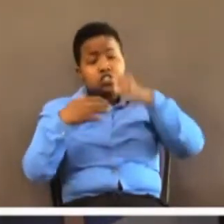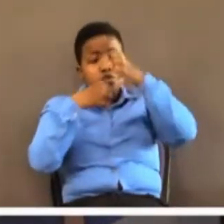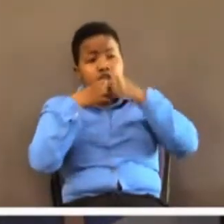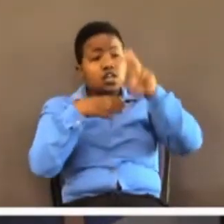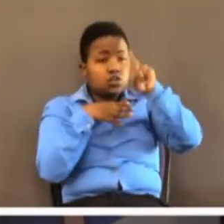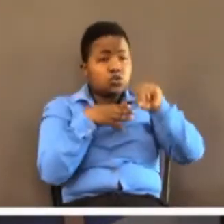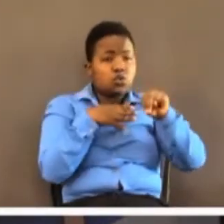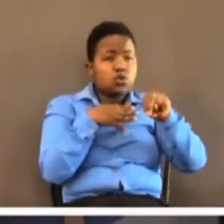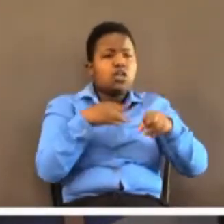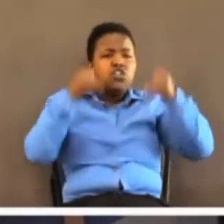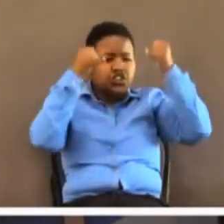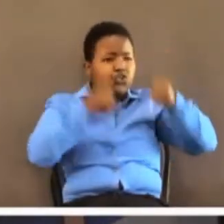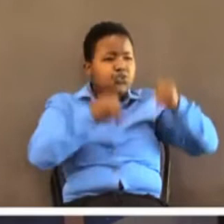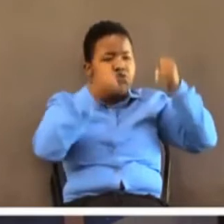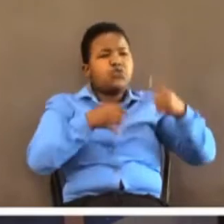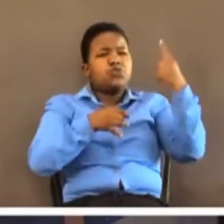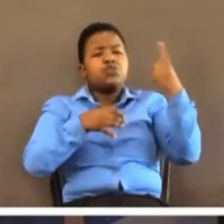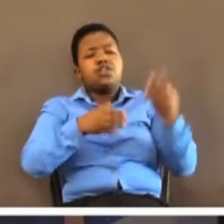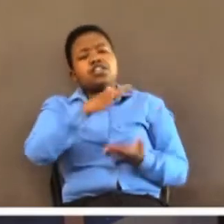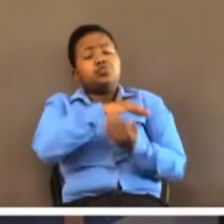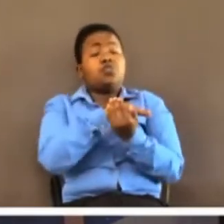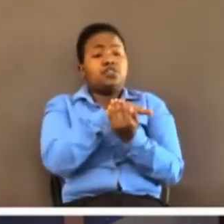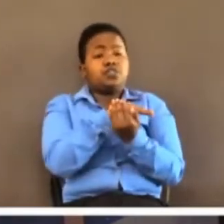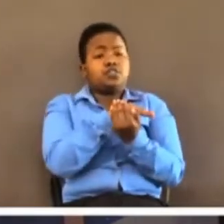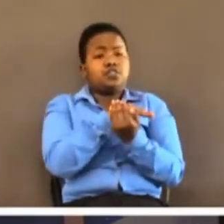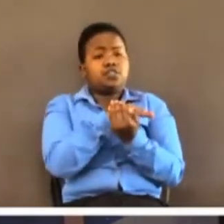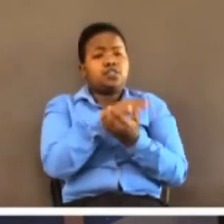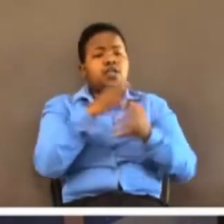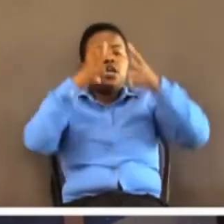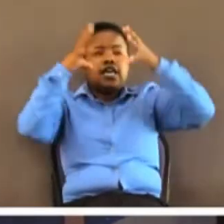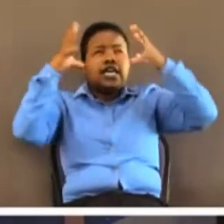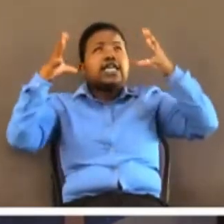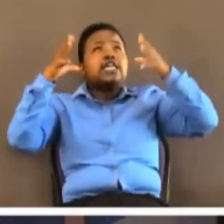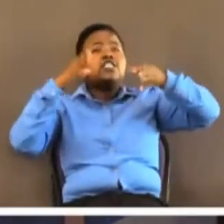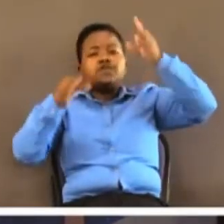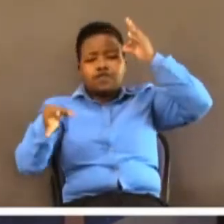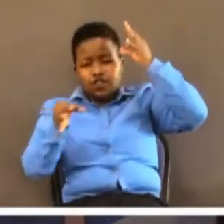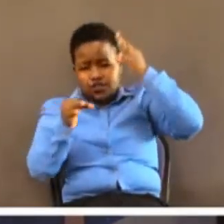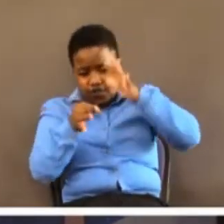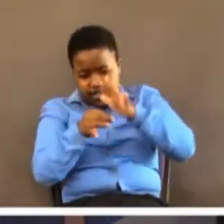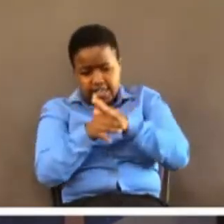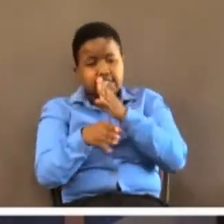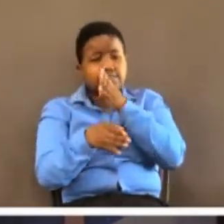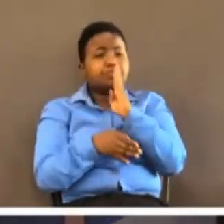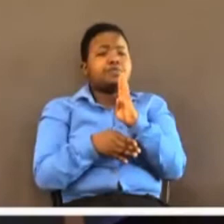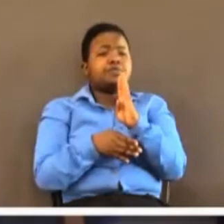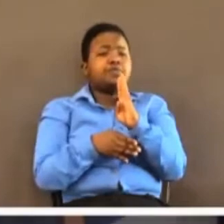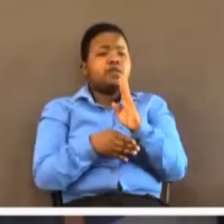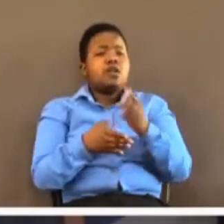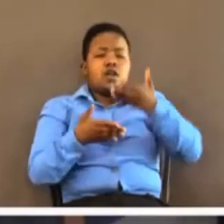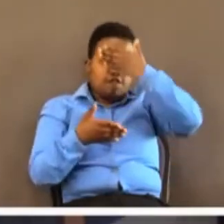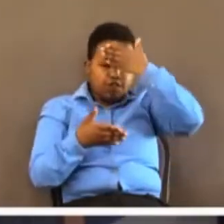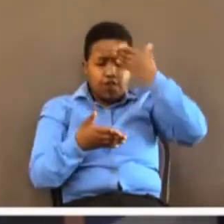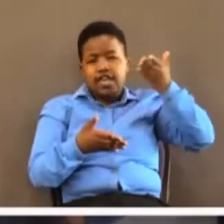every morning. Great is His faithfulness. Forget the former things. I am doing